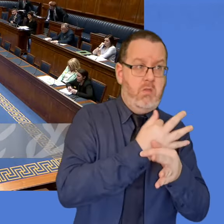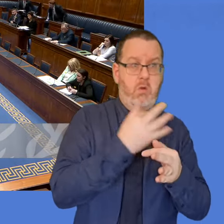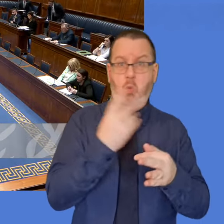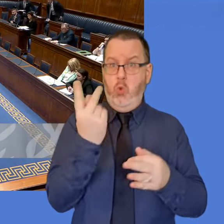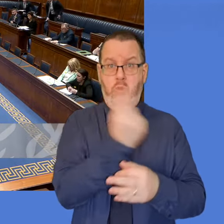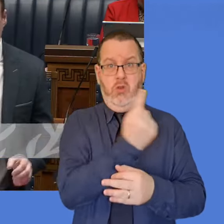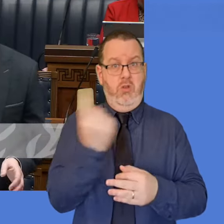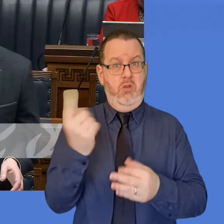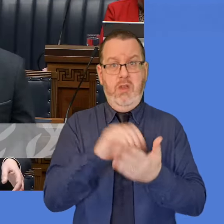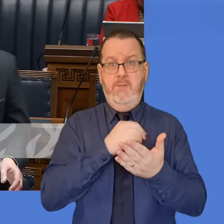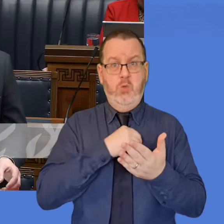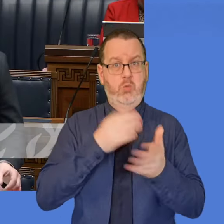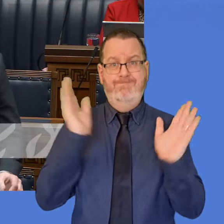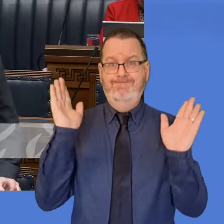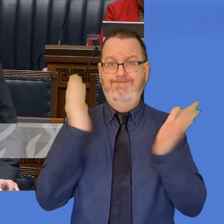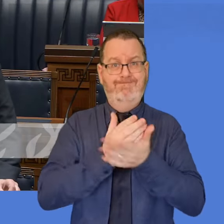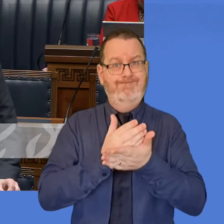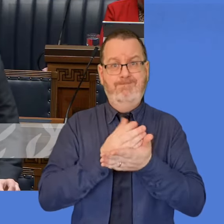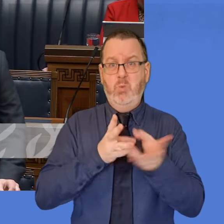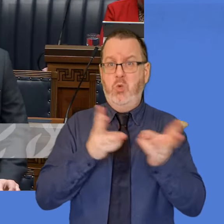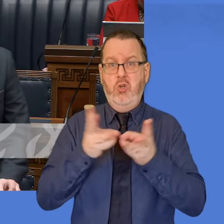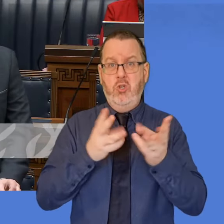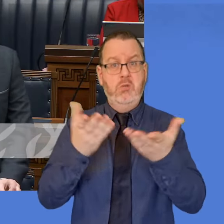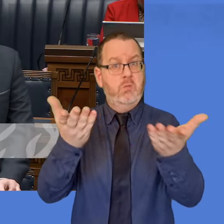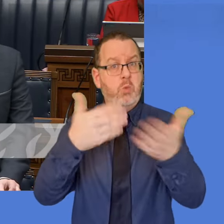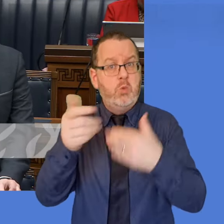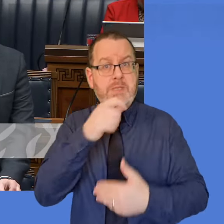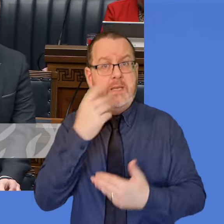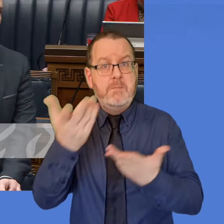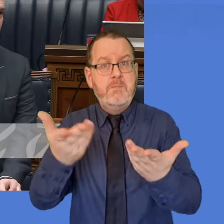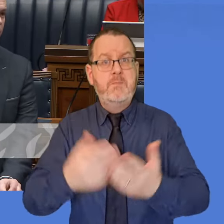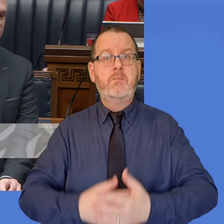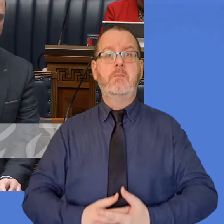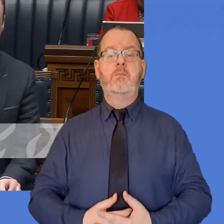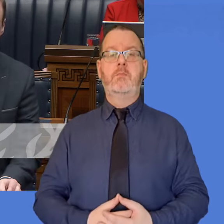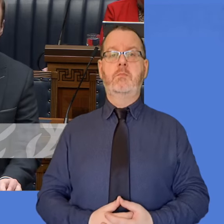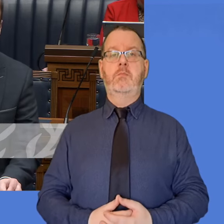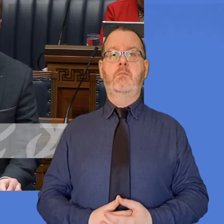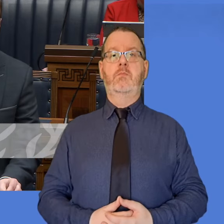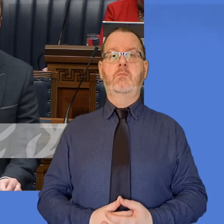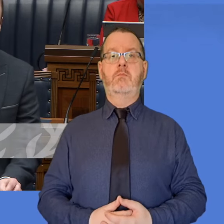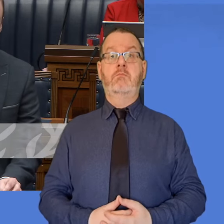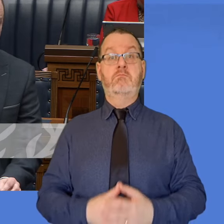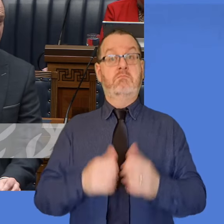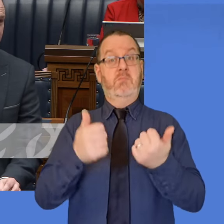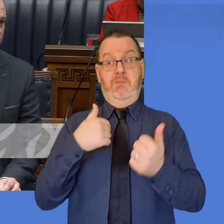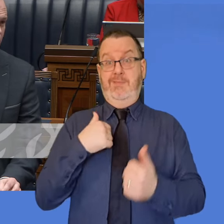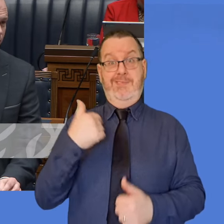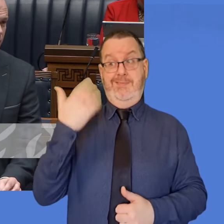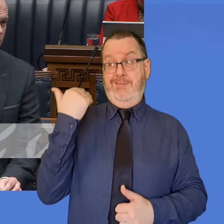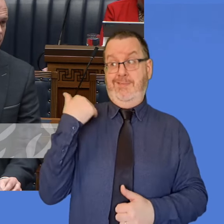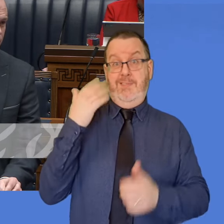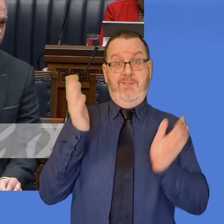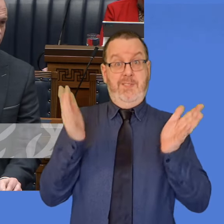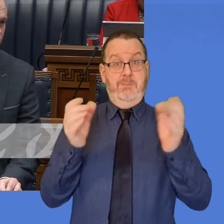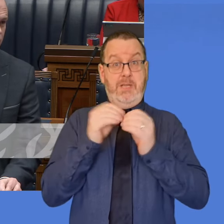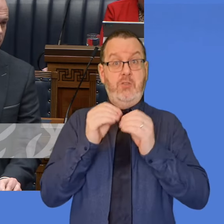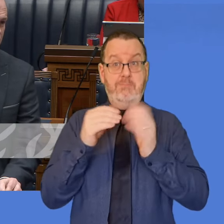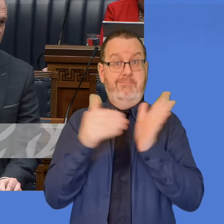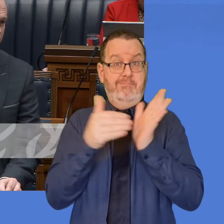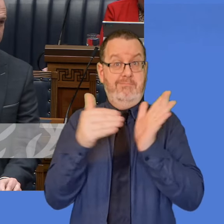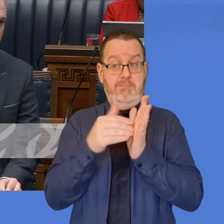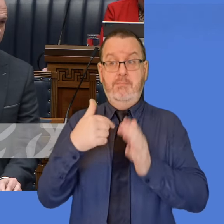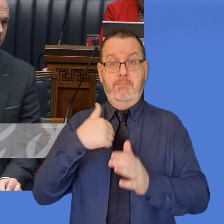Mr. Well, as I indicated in my original answer to Ms. Nicoll, we have had conversations between